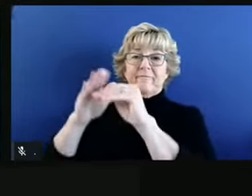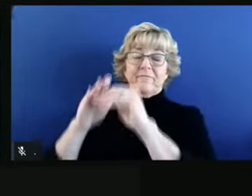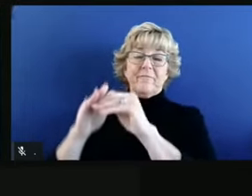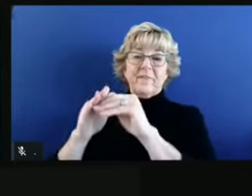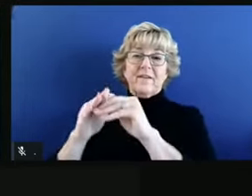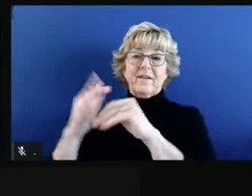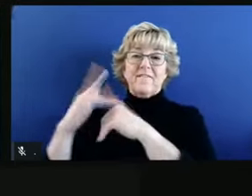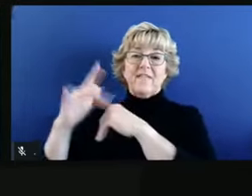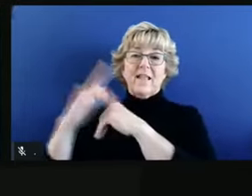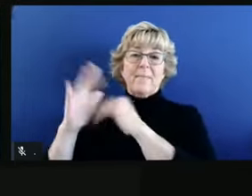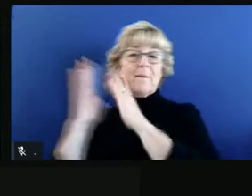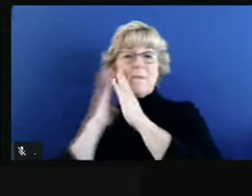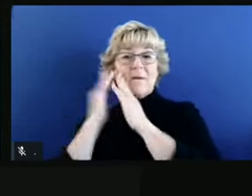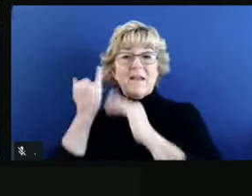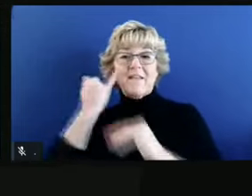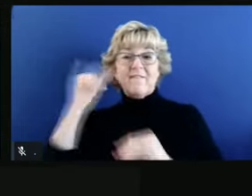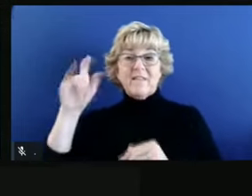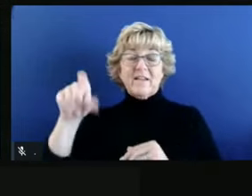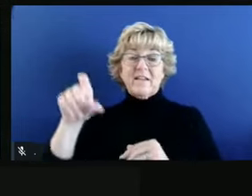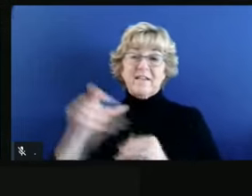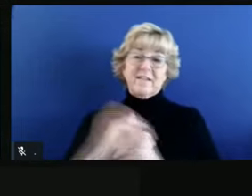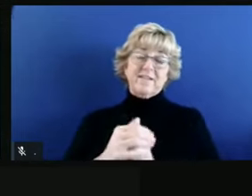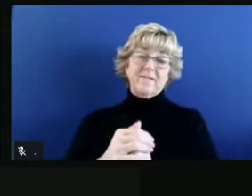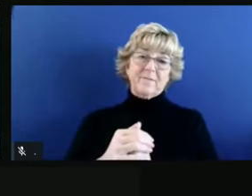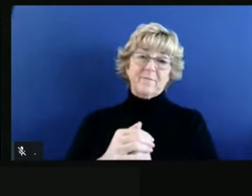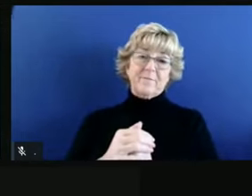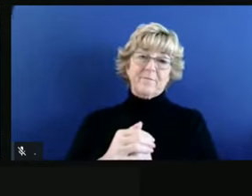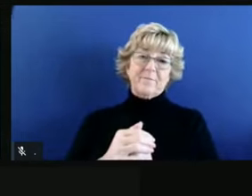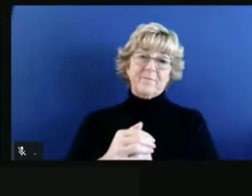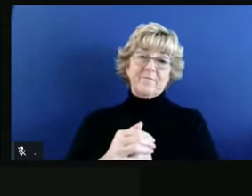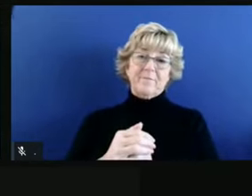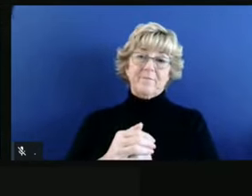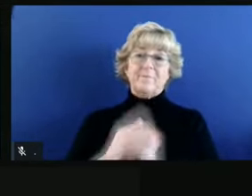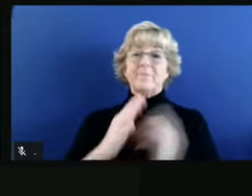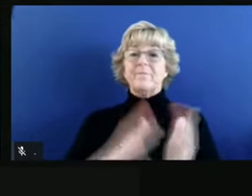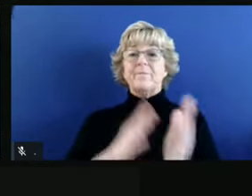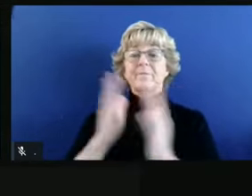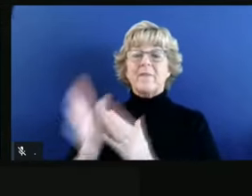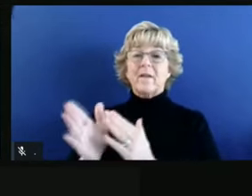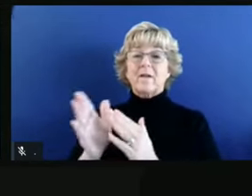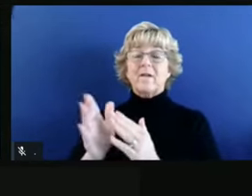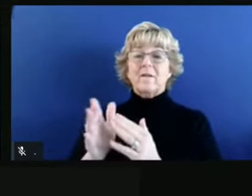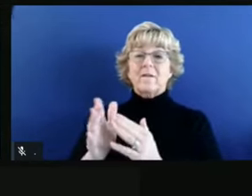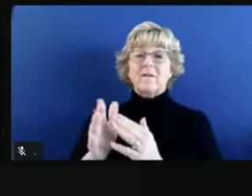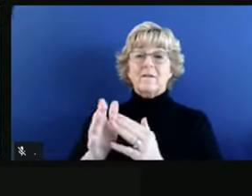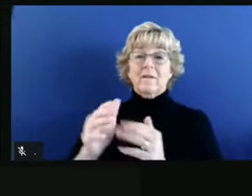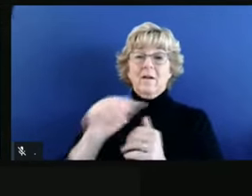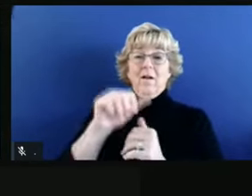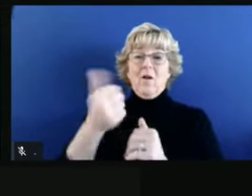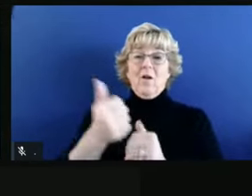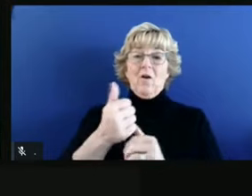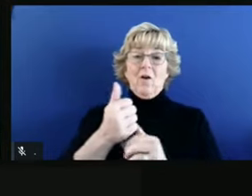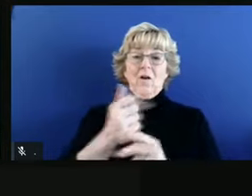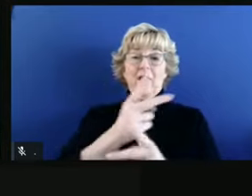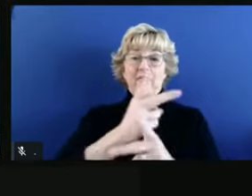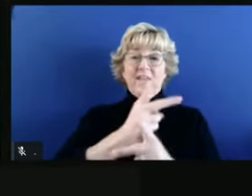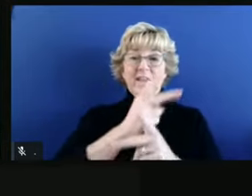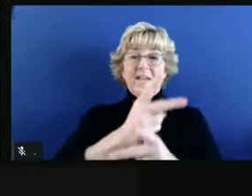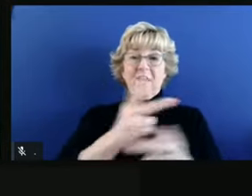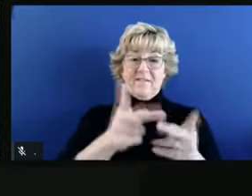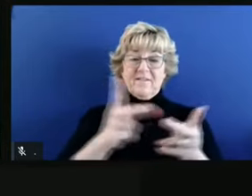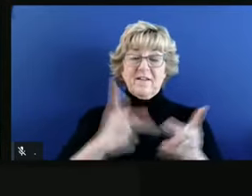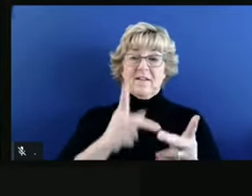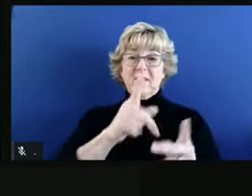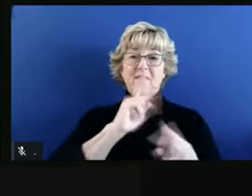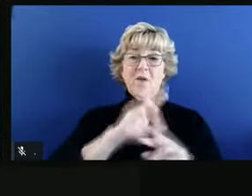capacity as needed. And then we have our alternative care sites, which are poised and ready to be stood